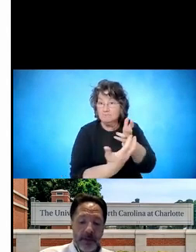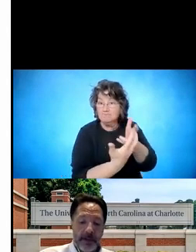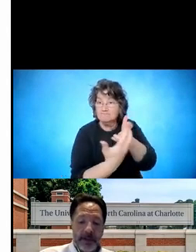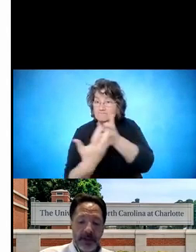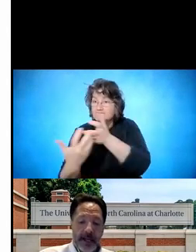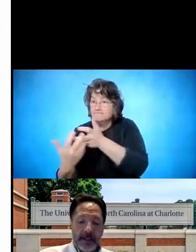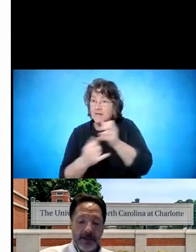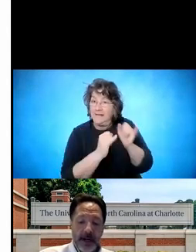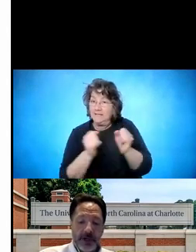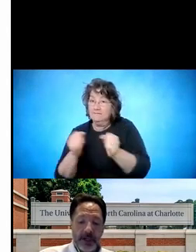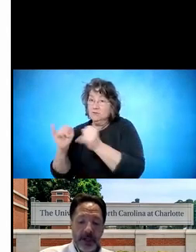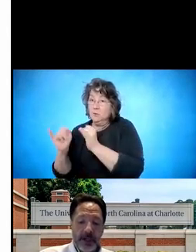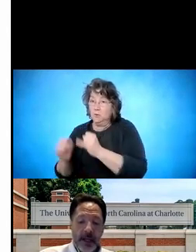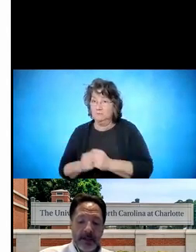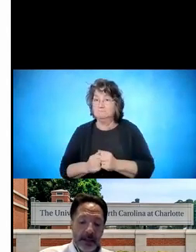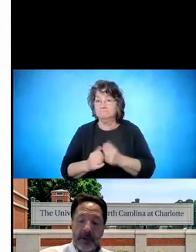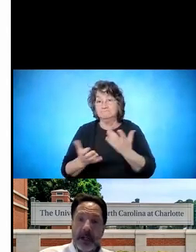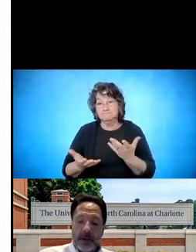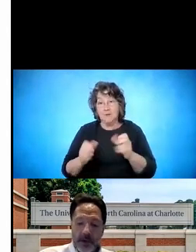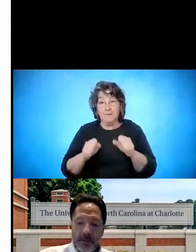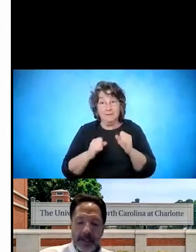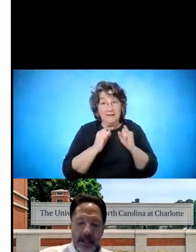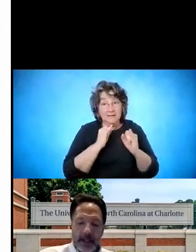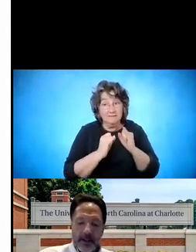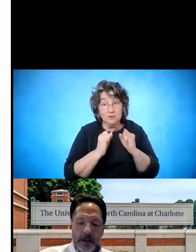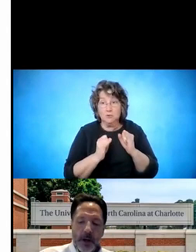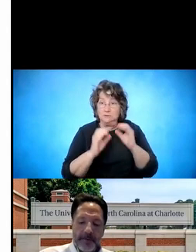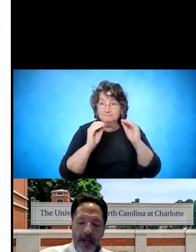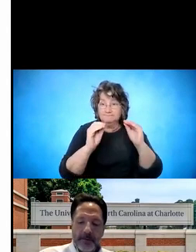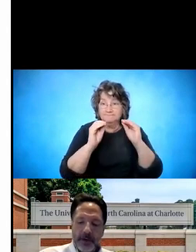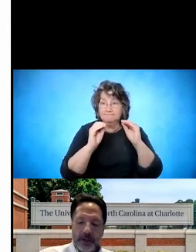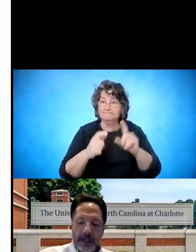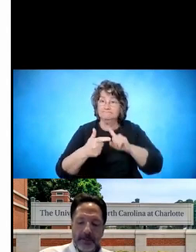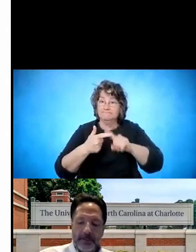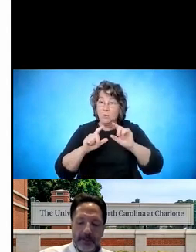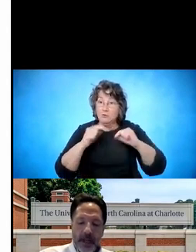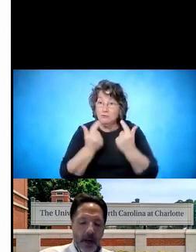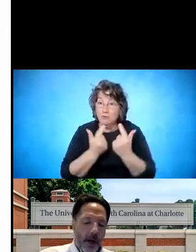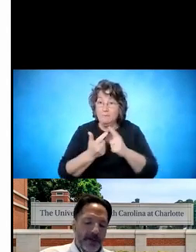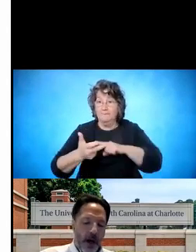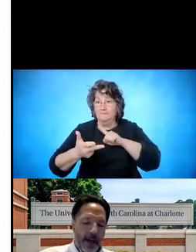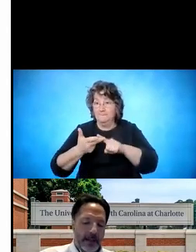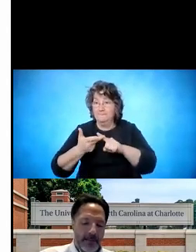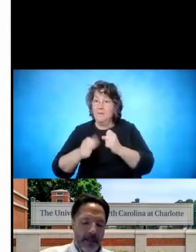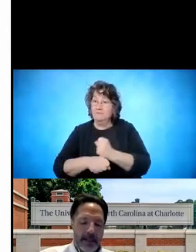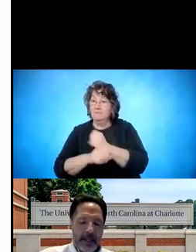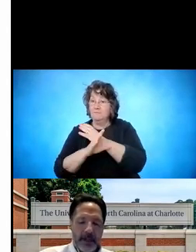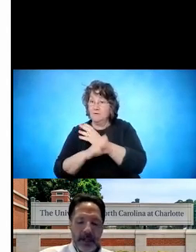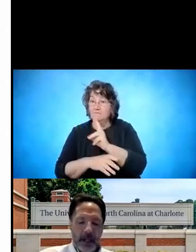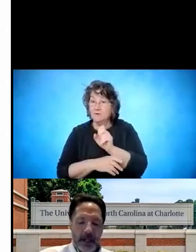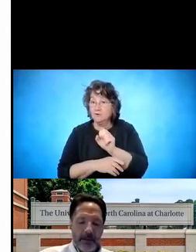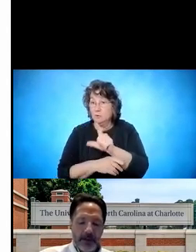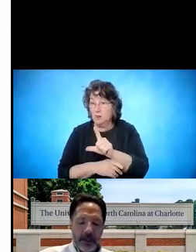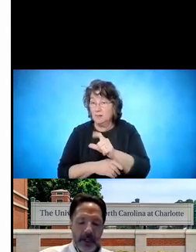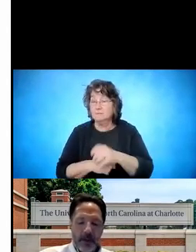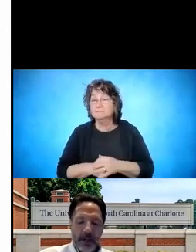either through individualized instruction, delivered in a group setting, or provided virtually. Almost all activities that can